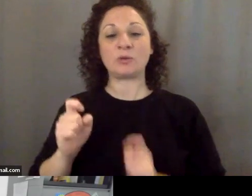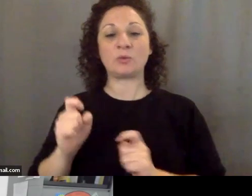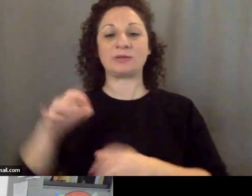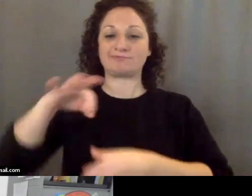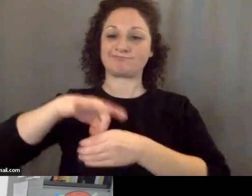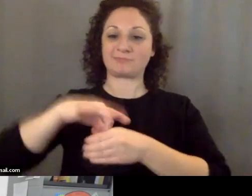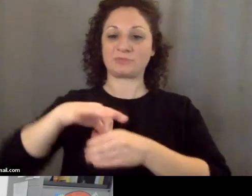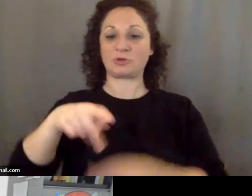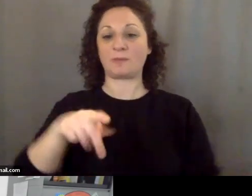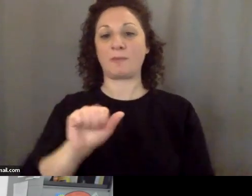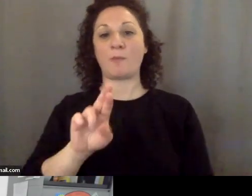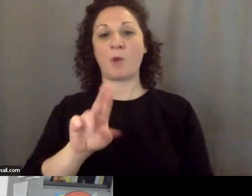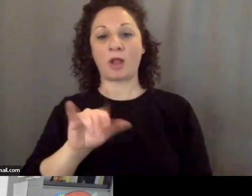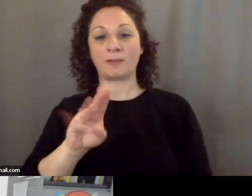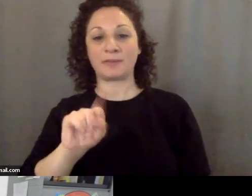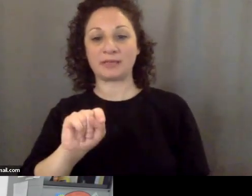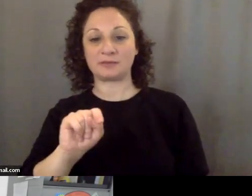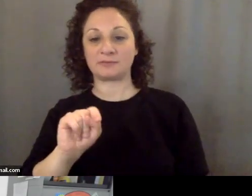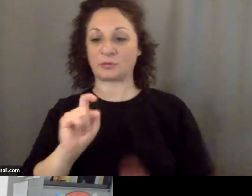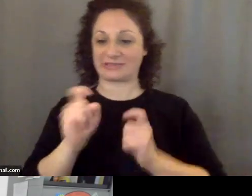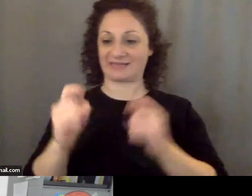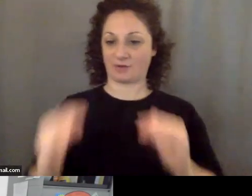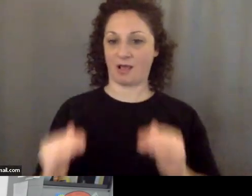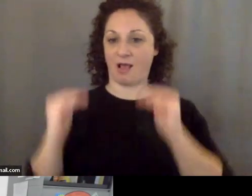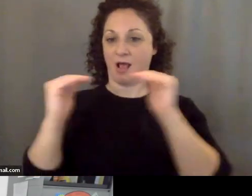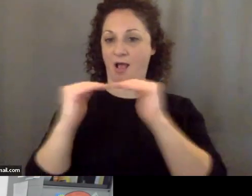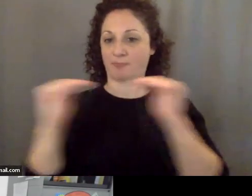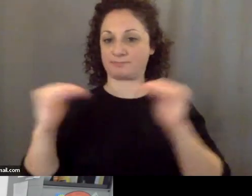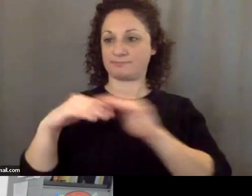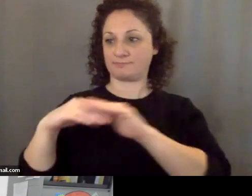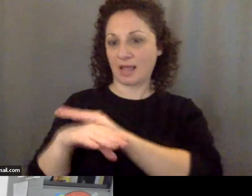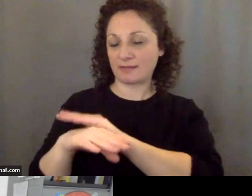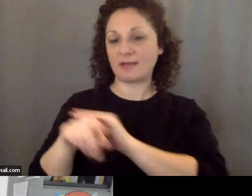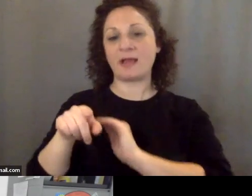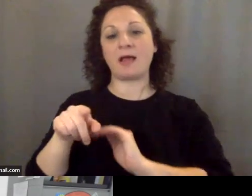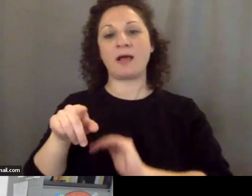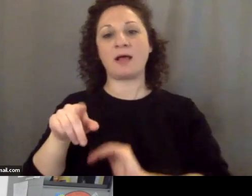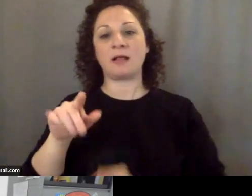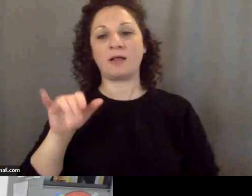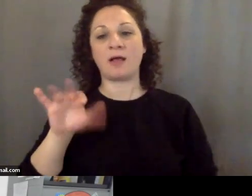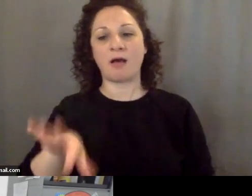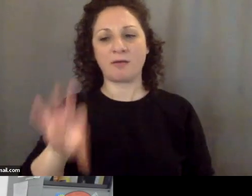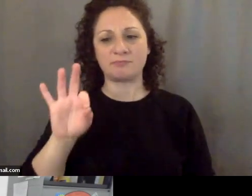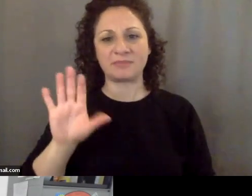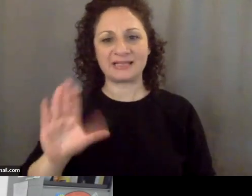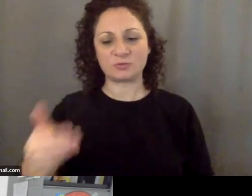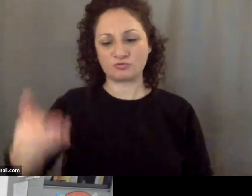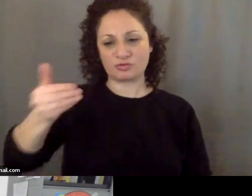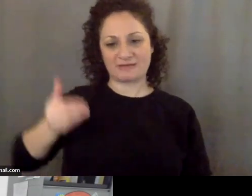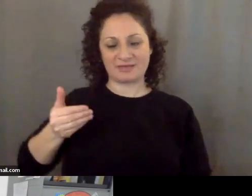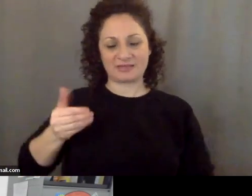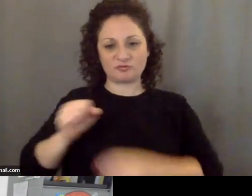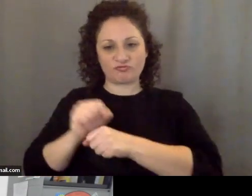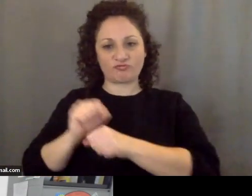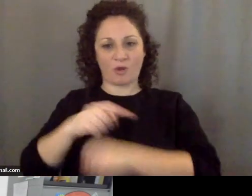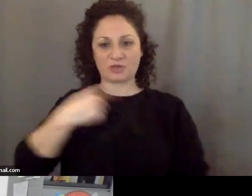clearances and it was subsequently discovered that his previous position in China had been